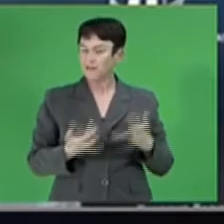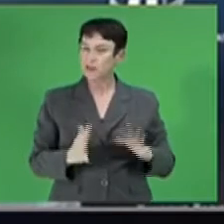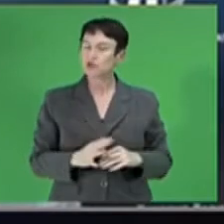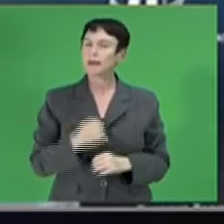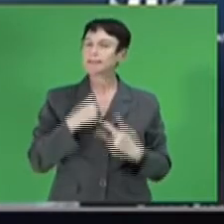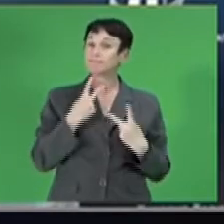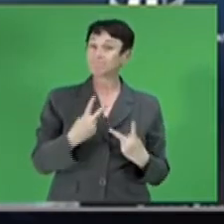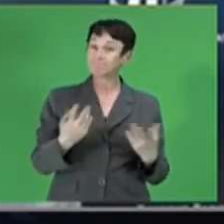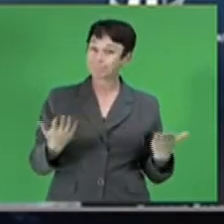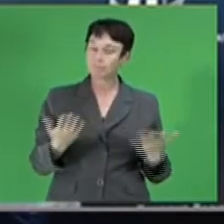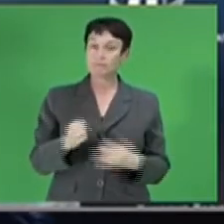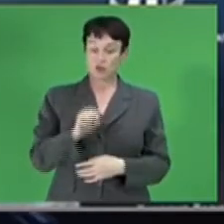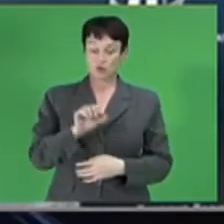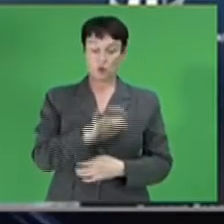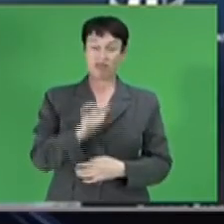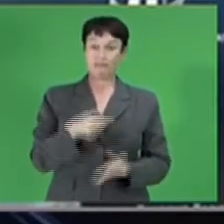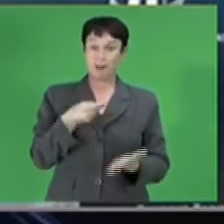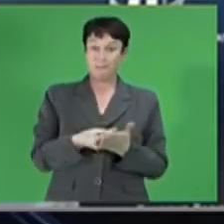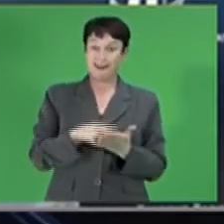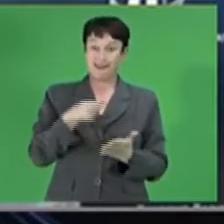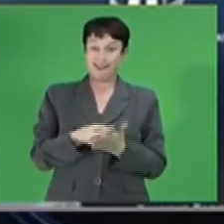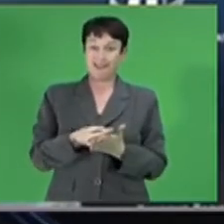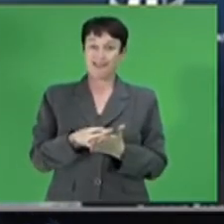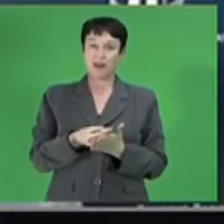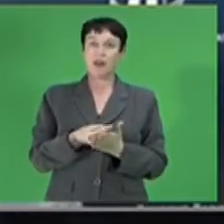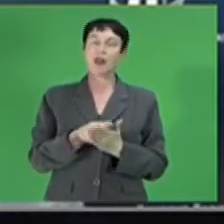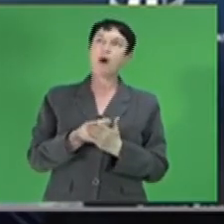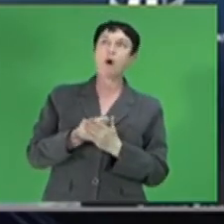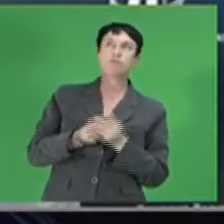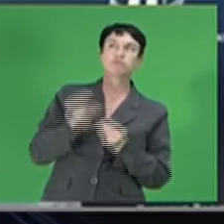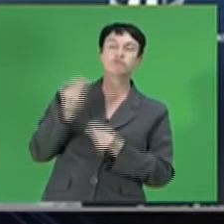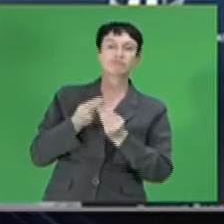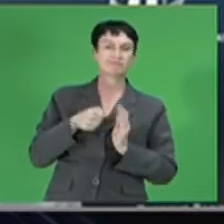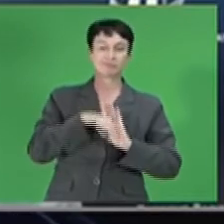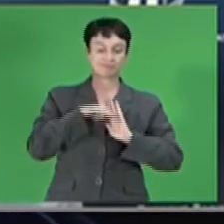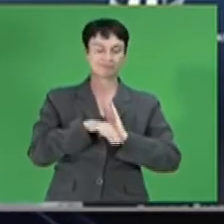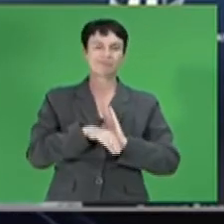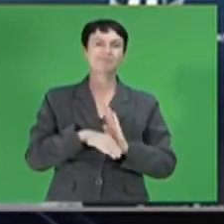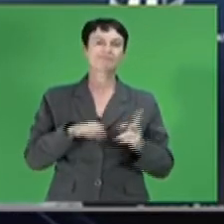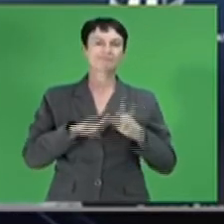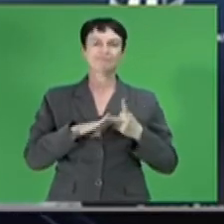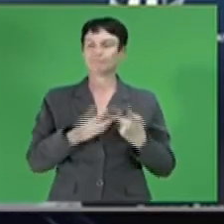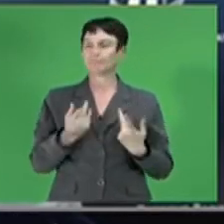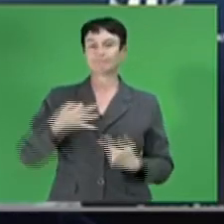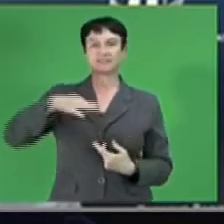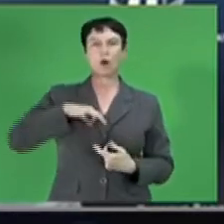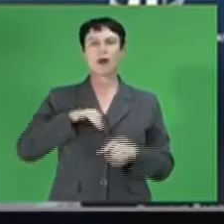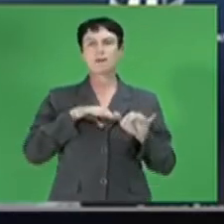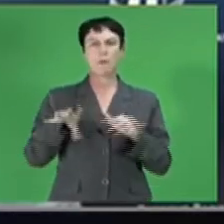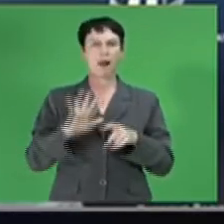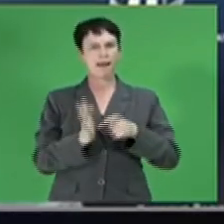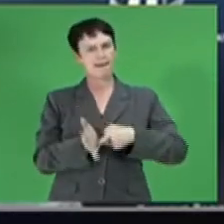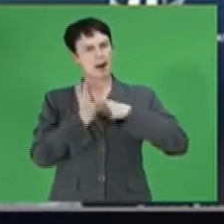currency, higher domestic import tariffs and escalating wage demands present